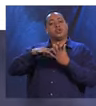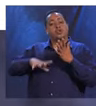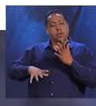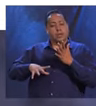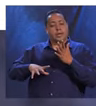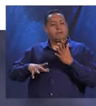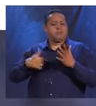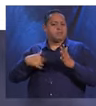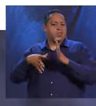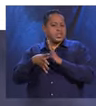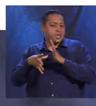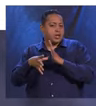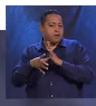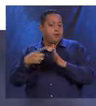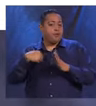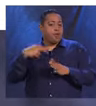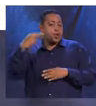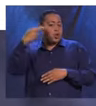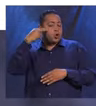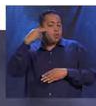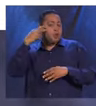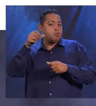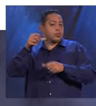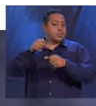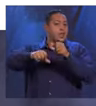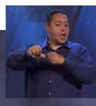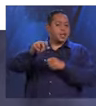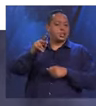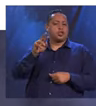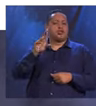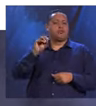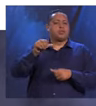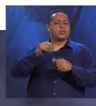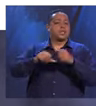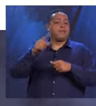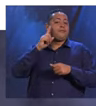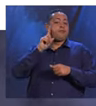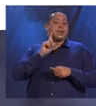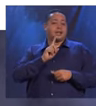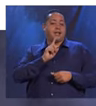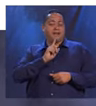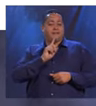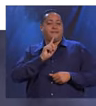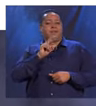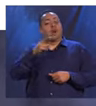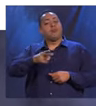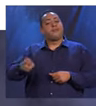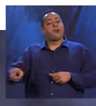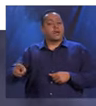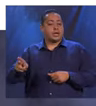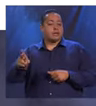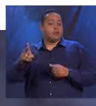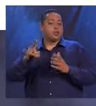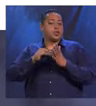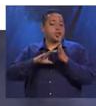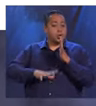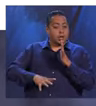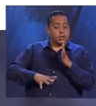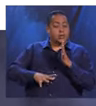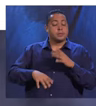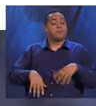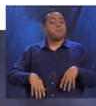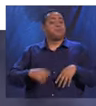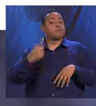participate in the Johns Hopkins Neuroscience Scholars Program, which is a program for deaf and hard of hearing students who want to become neuroscientists in the near future.